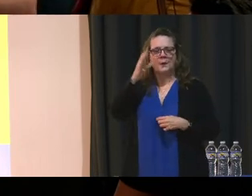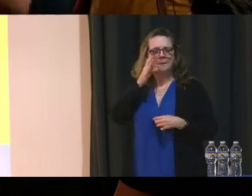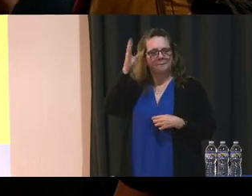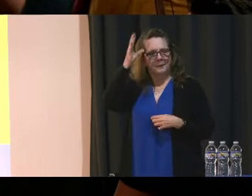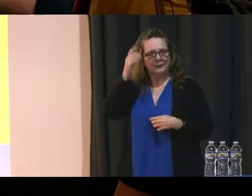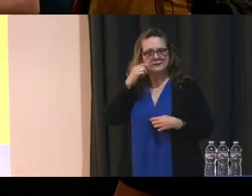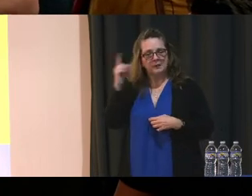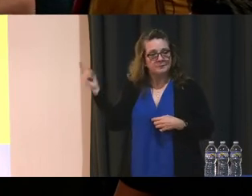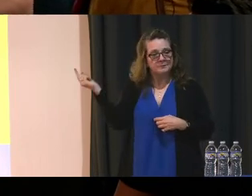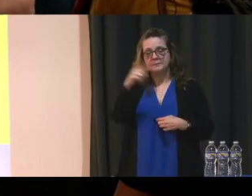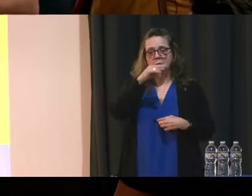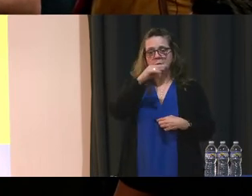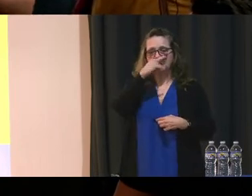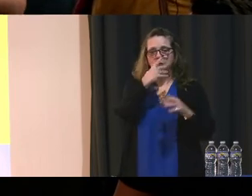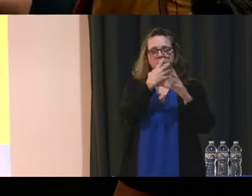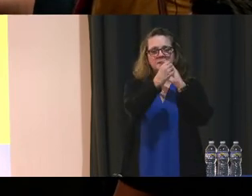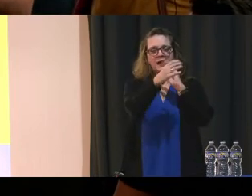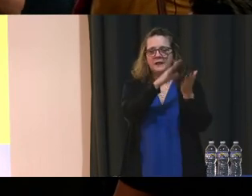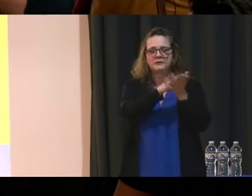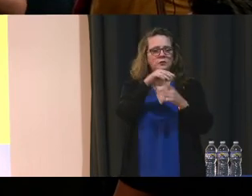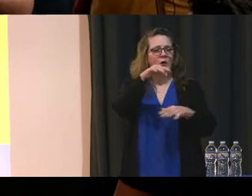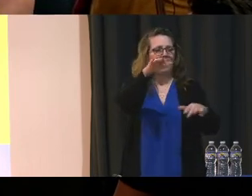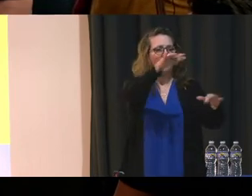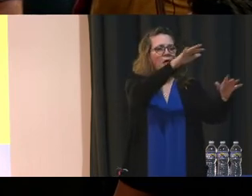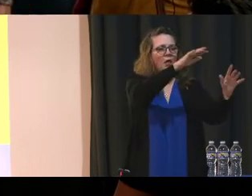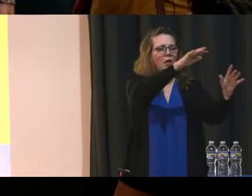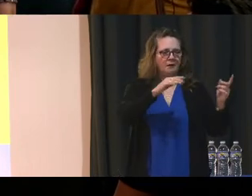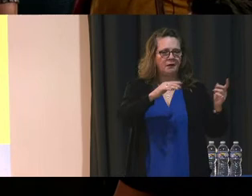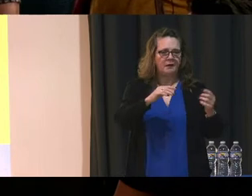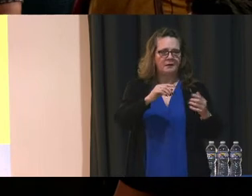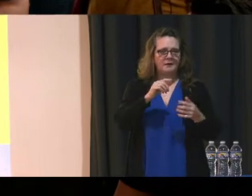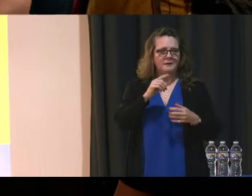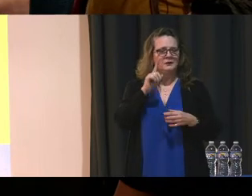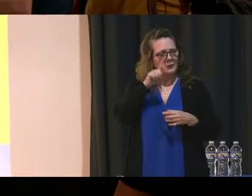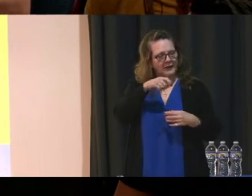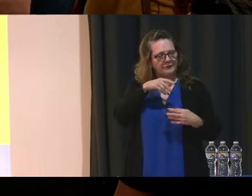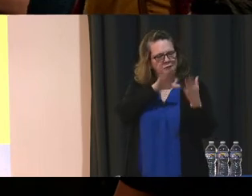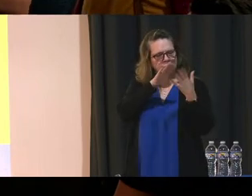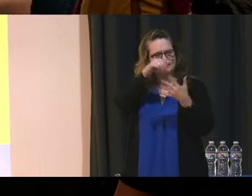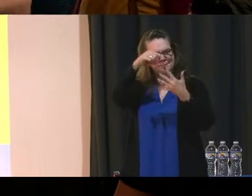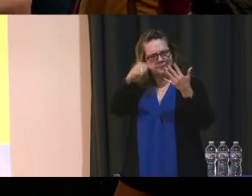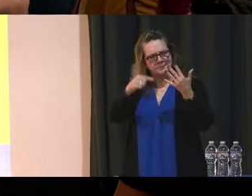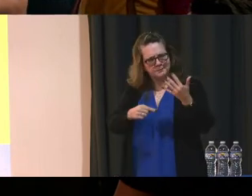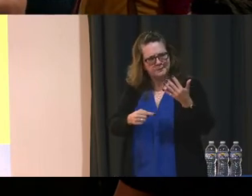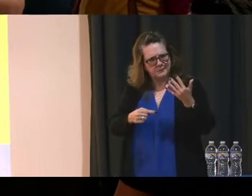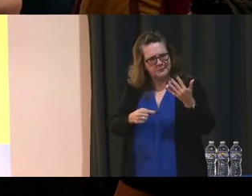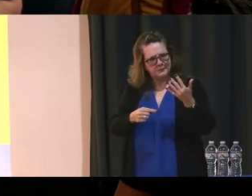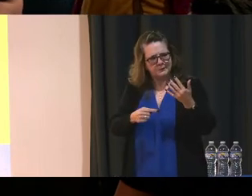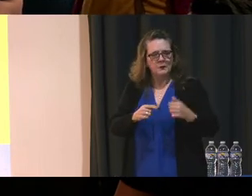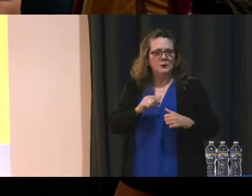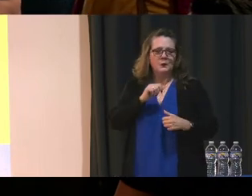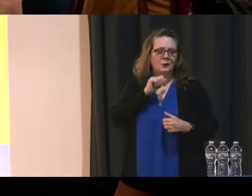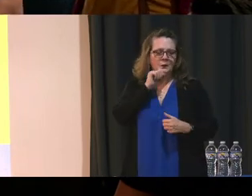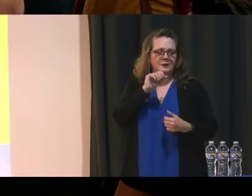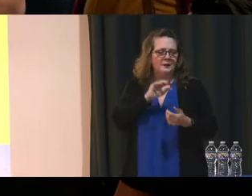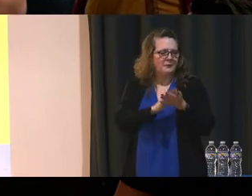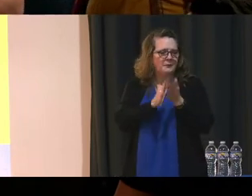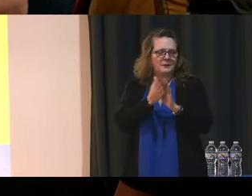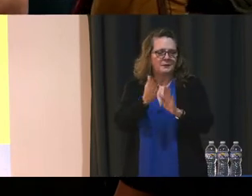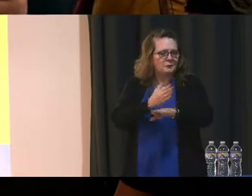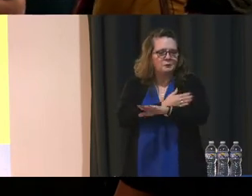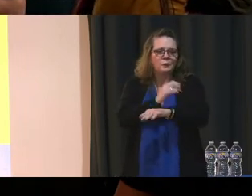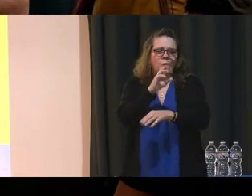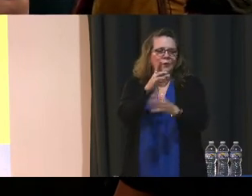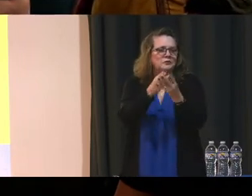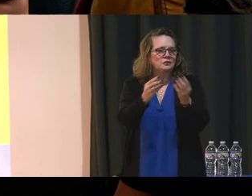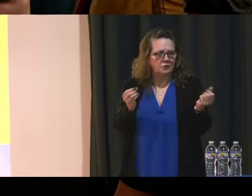class. We need to have a meeting. You know, all these things have to be addressed or it's never going to get solved. They have